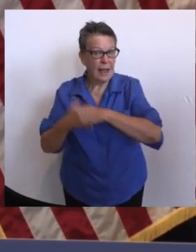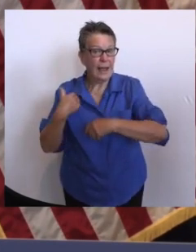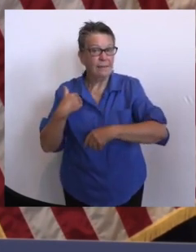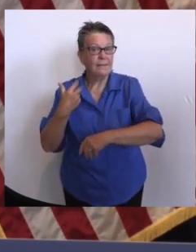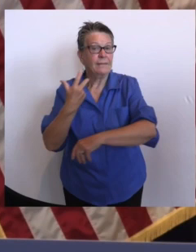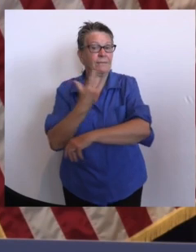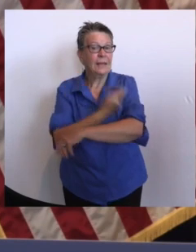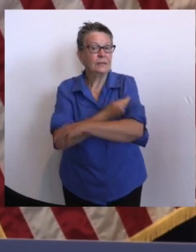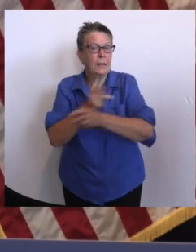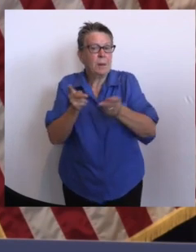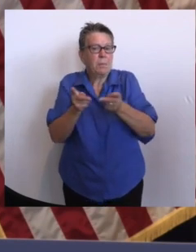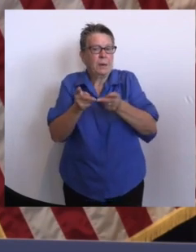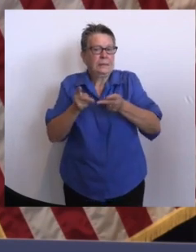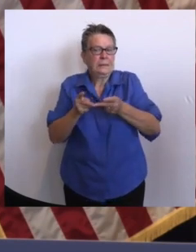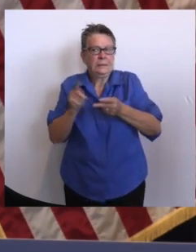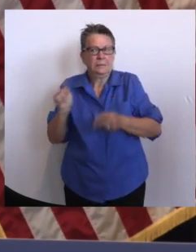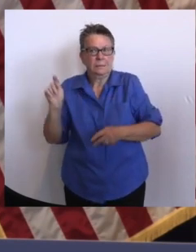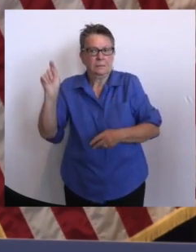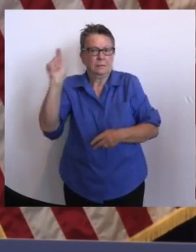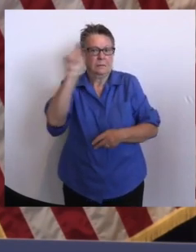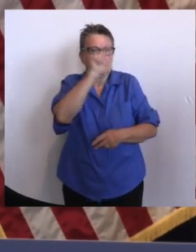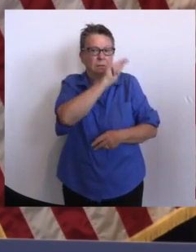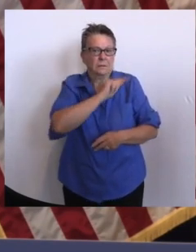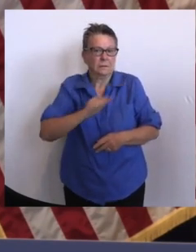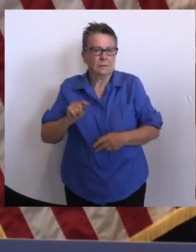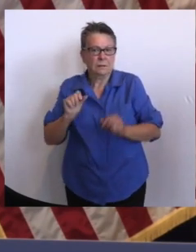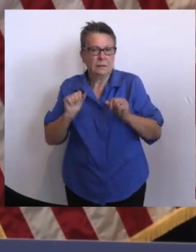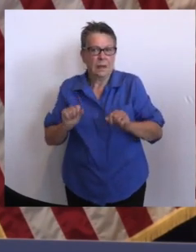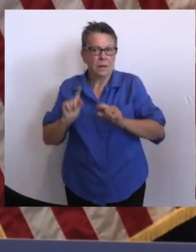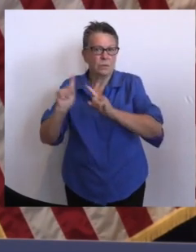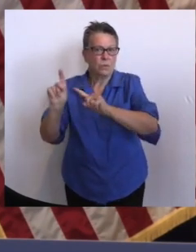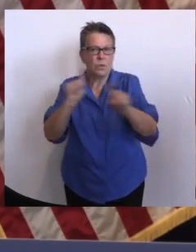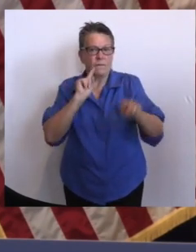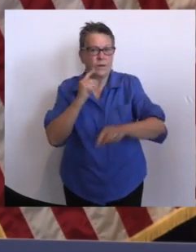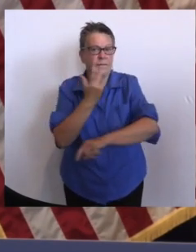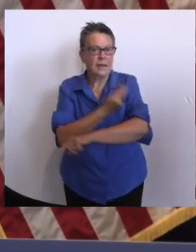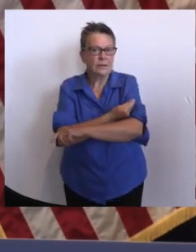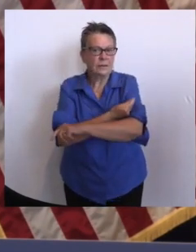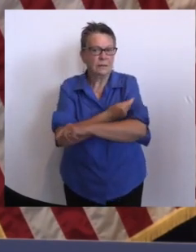directed to, in addition to all of the existing outlets that we currently have.